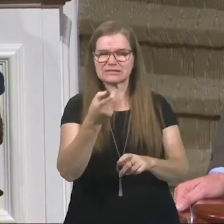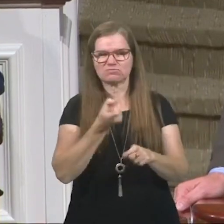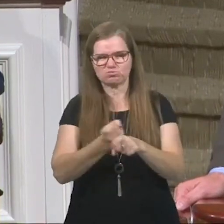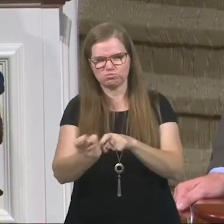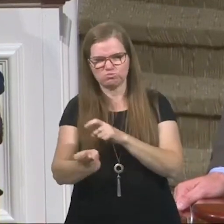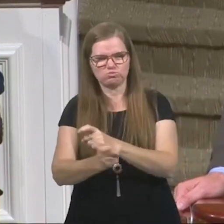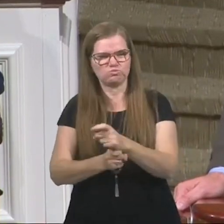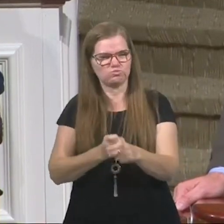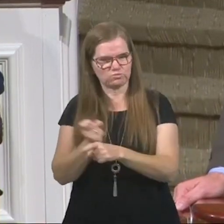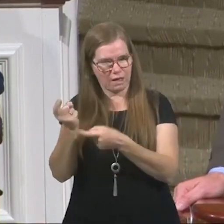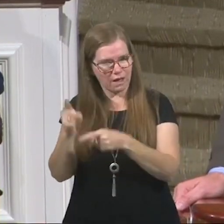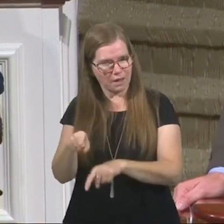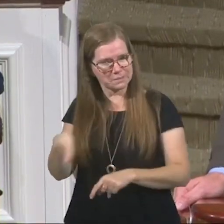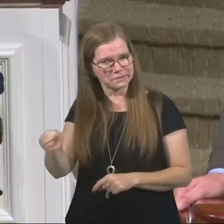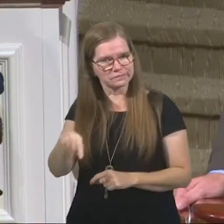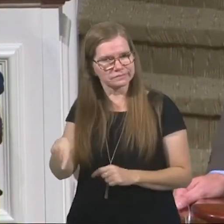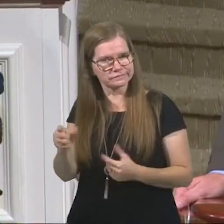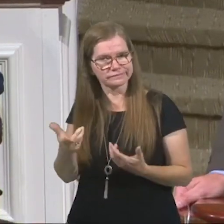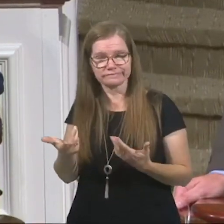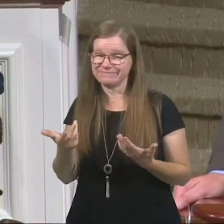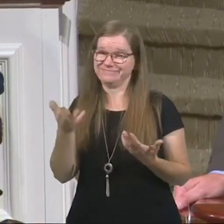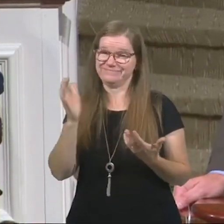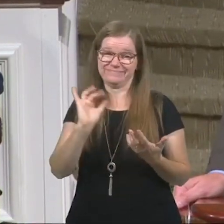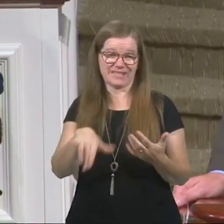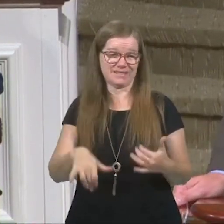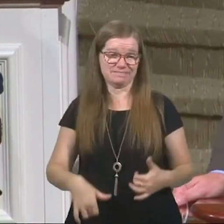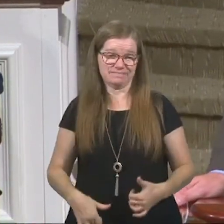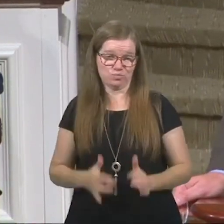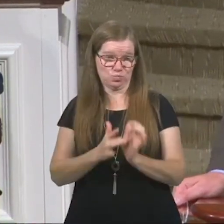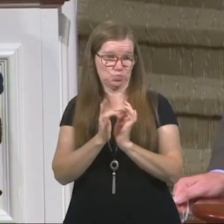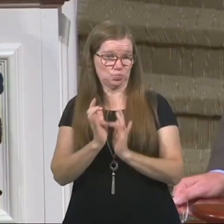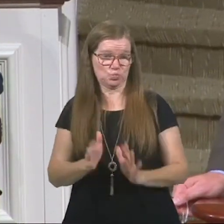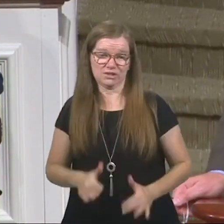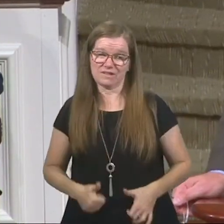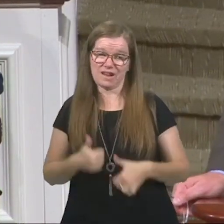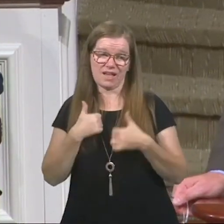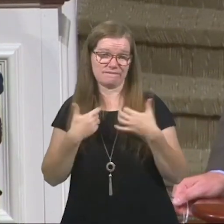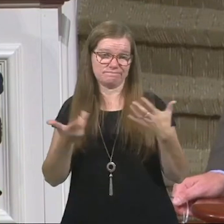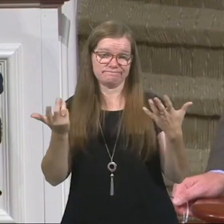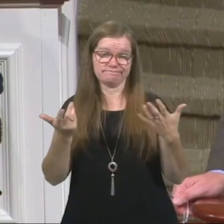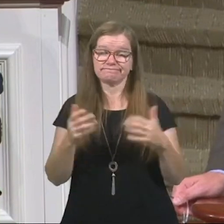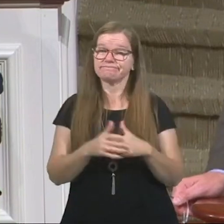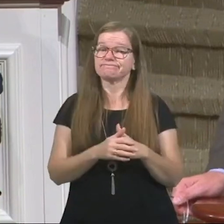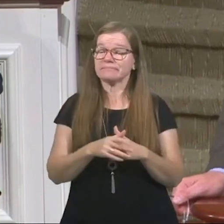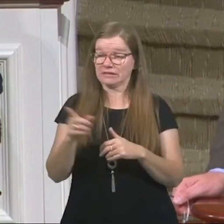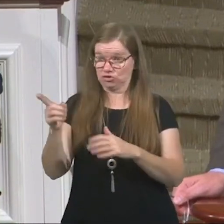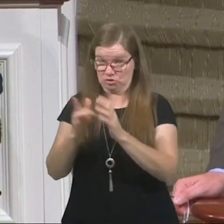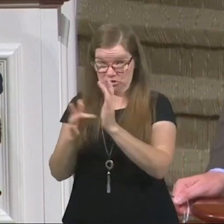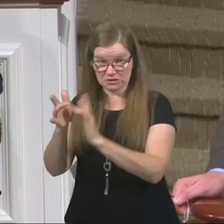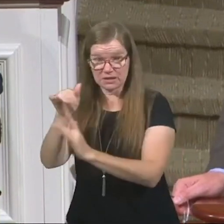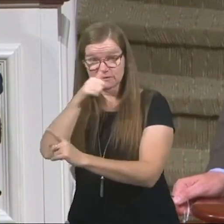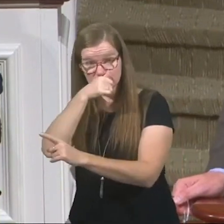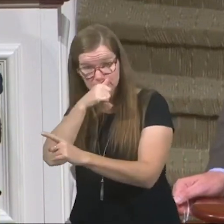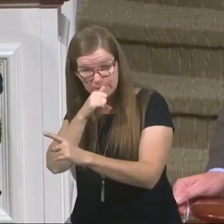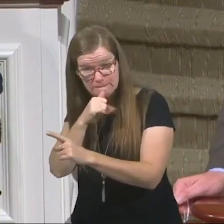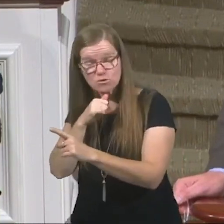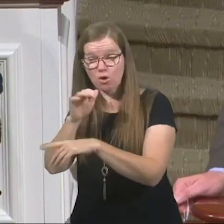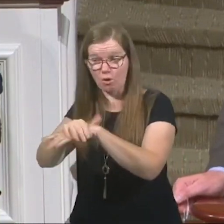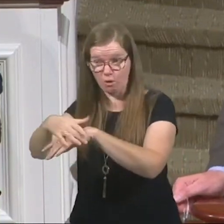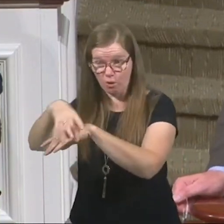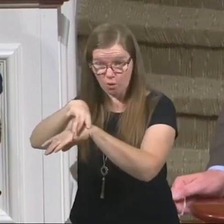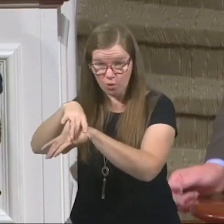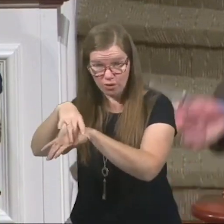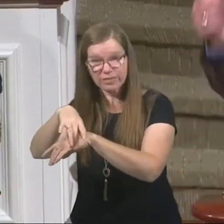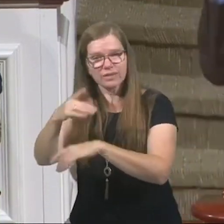take place. It goes with the territory. He said, if you, if we have a Jesus who suffered and went through some difficult times on this earth,